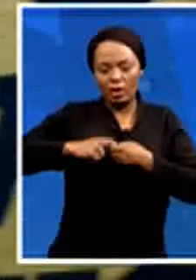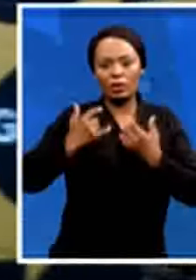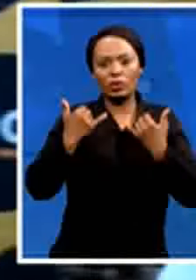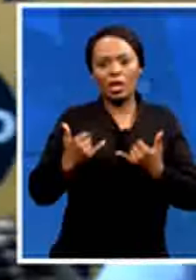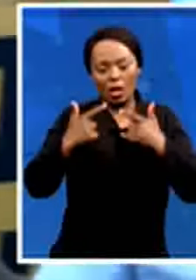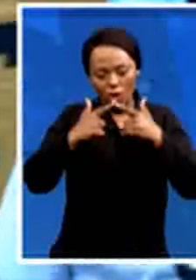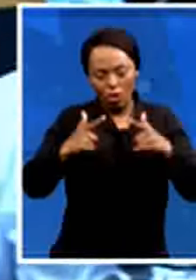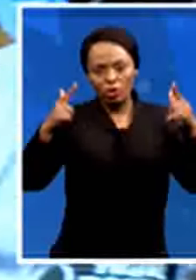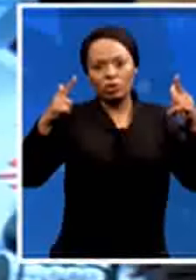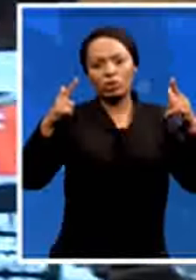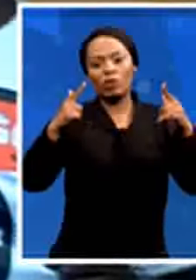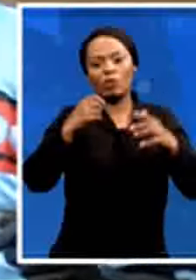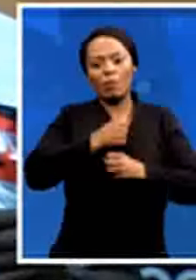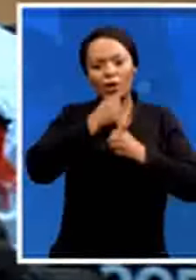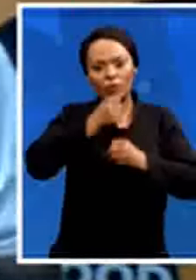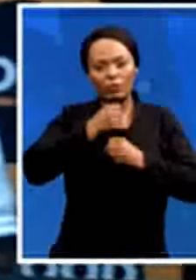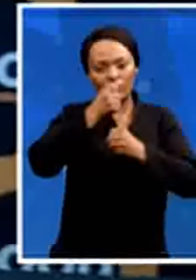over to you thank you very much